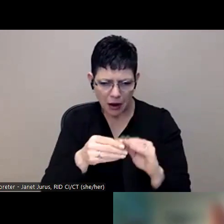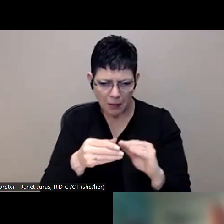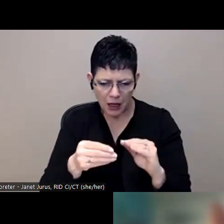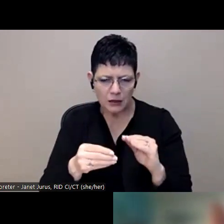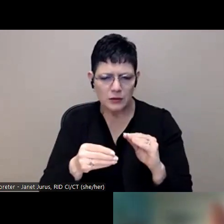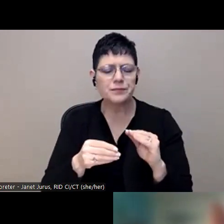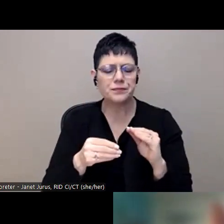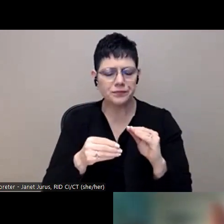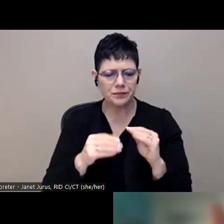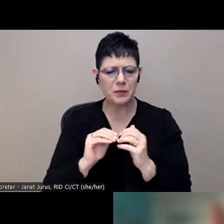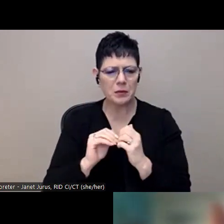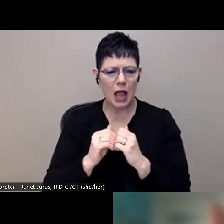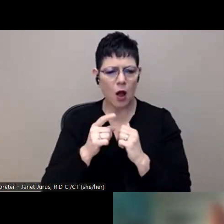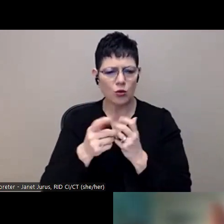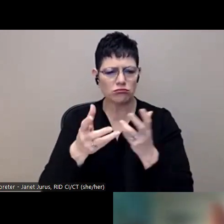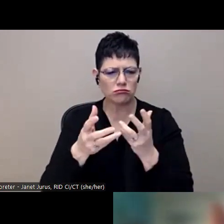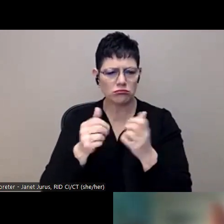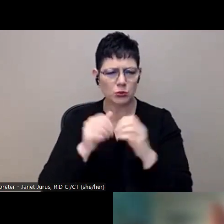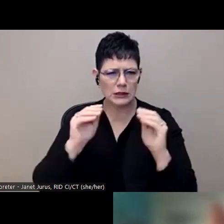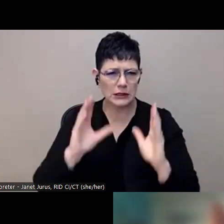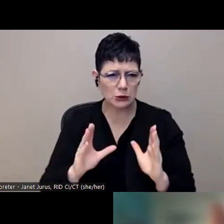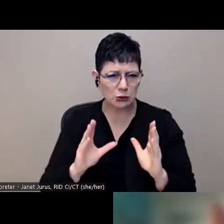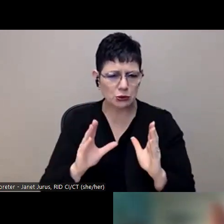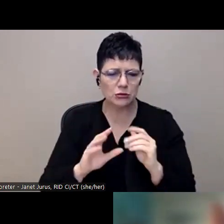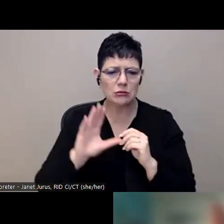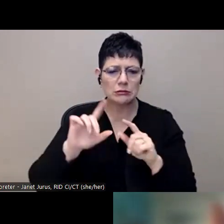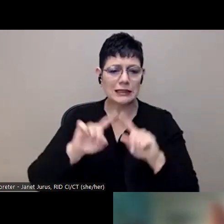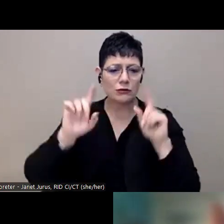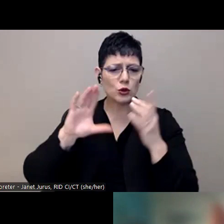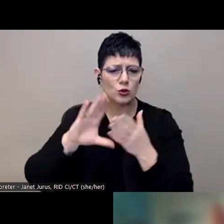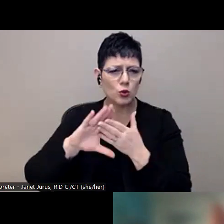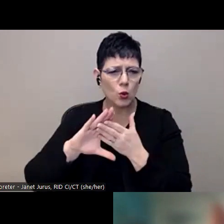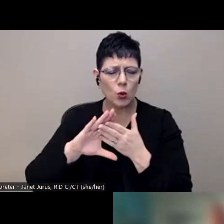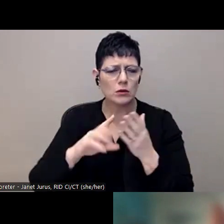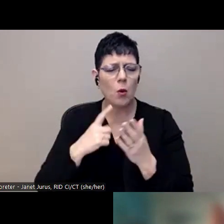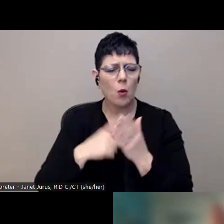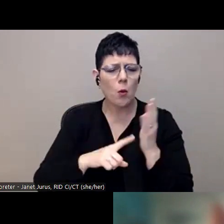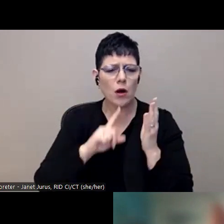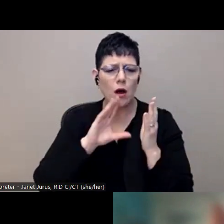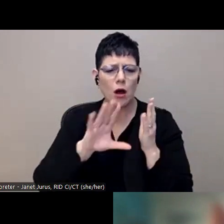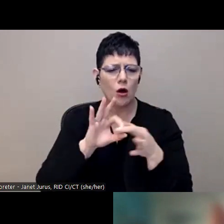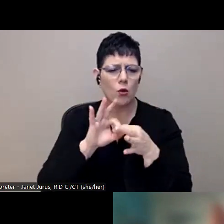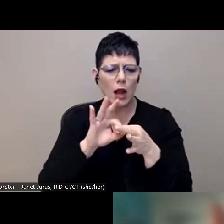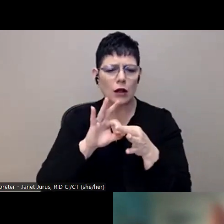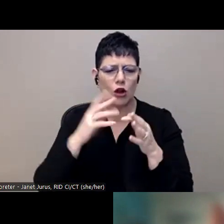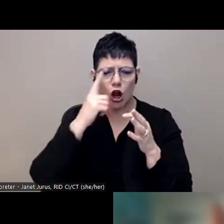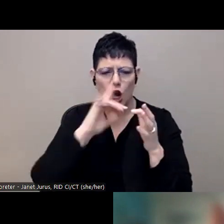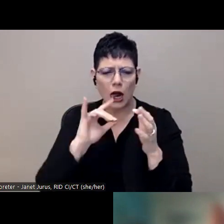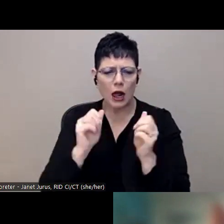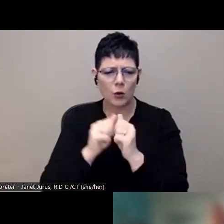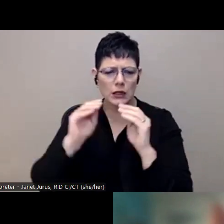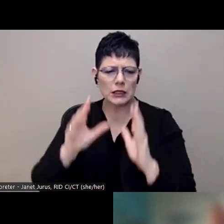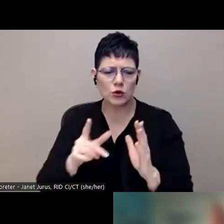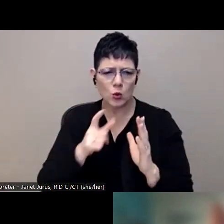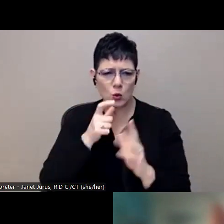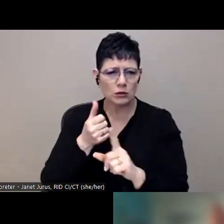um, the teachers and the different schools. Um, what do your relationships look like with the teachers whose